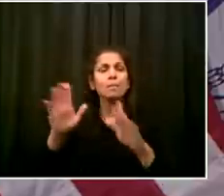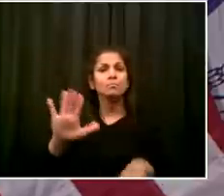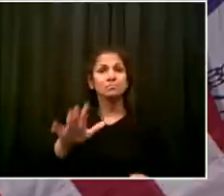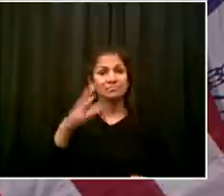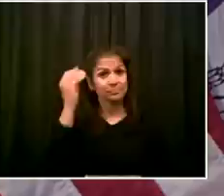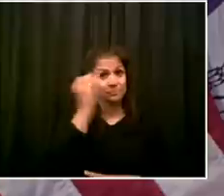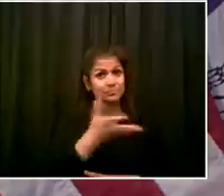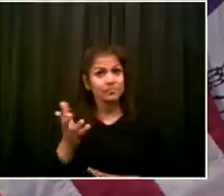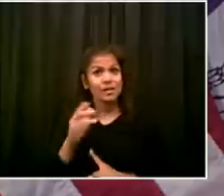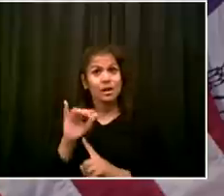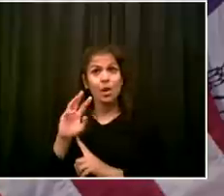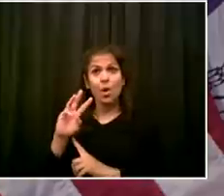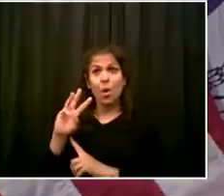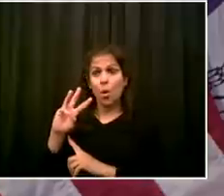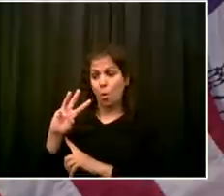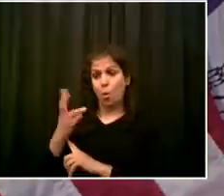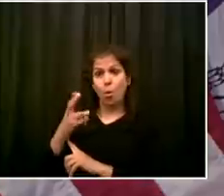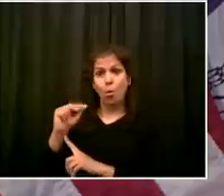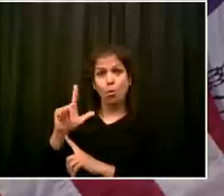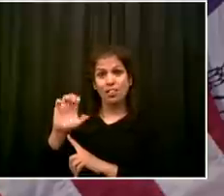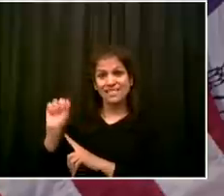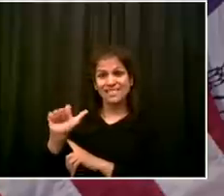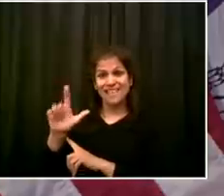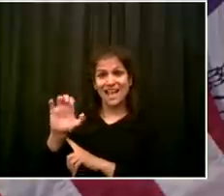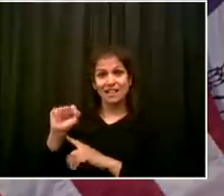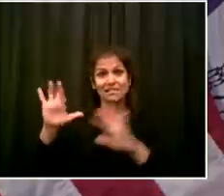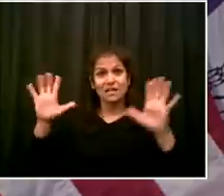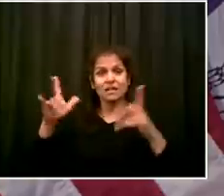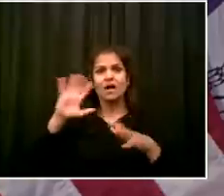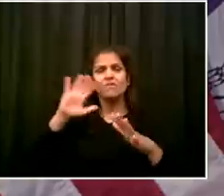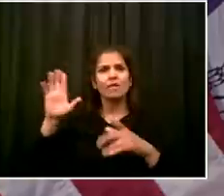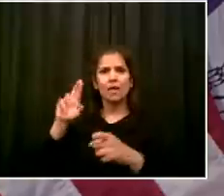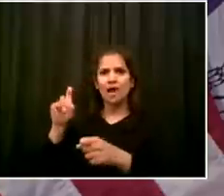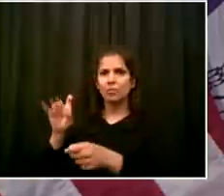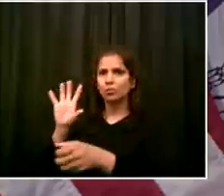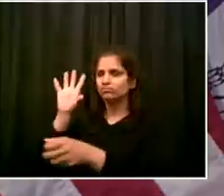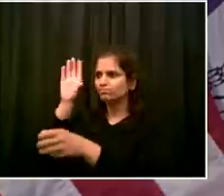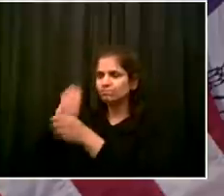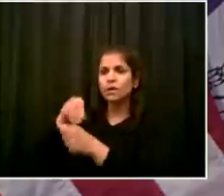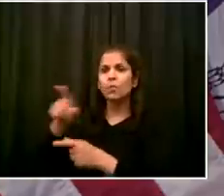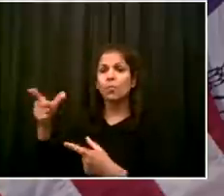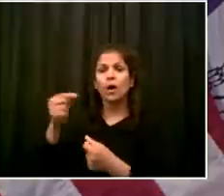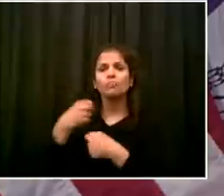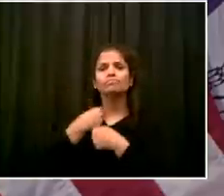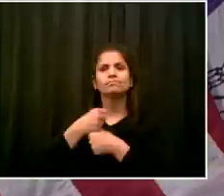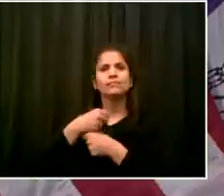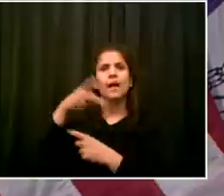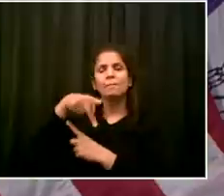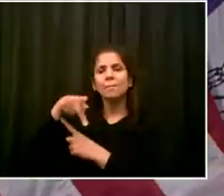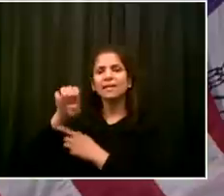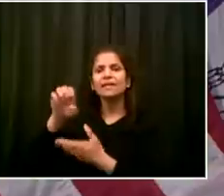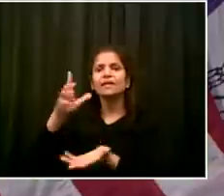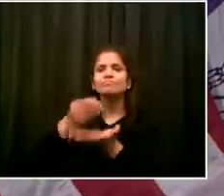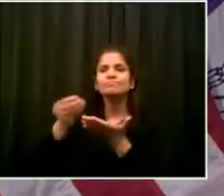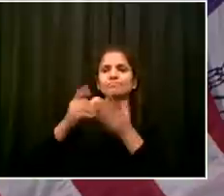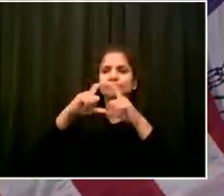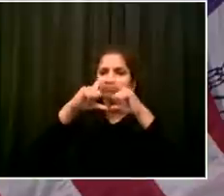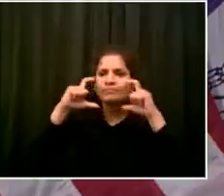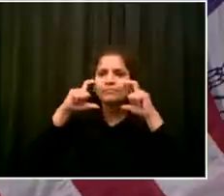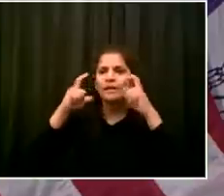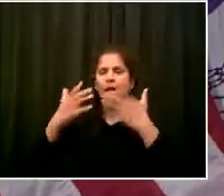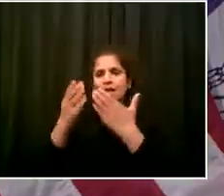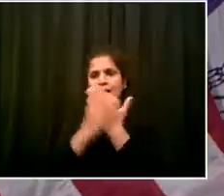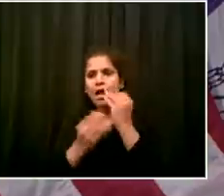Everyone's about safety. Everyone's talking about how they can do it in a way that will be safe, that will not spread the disease, that will be safe for their